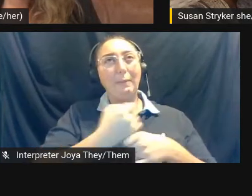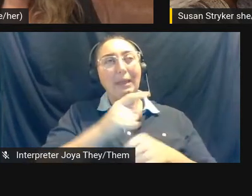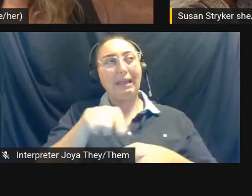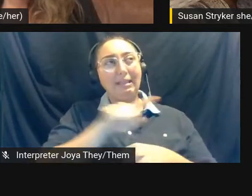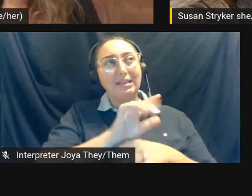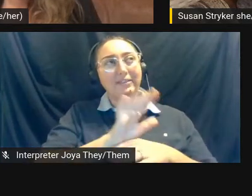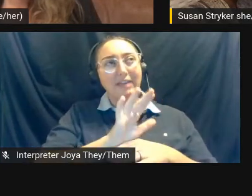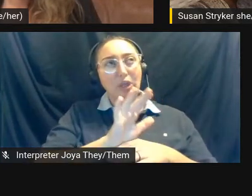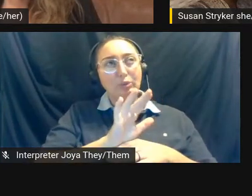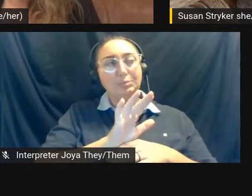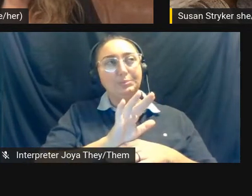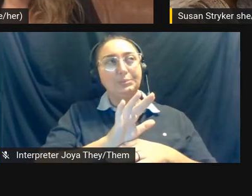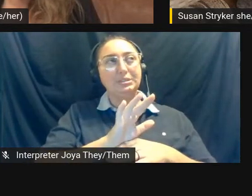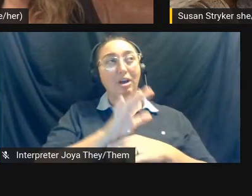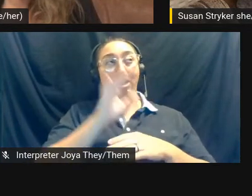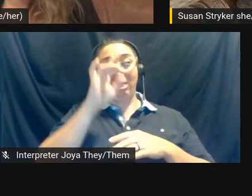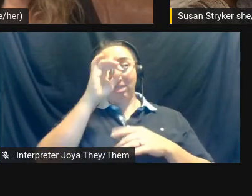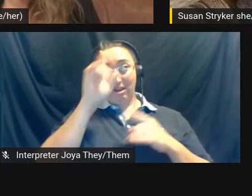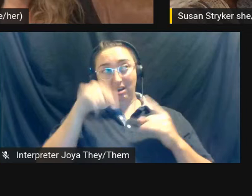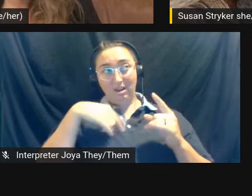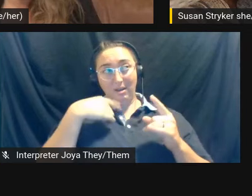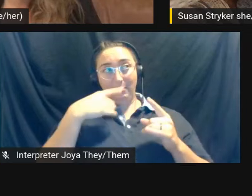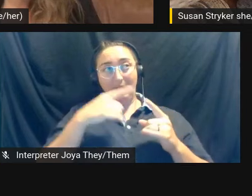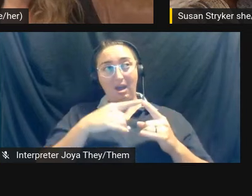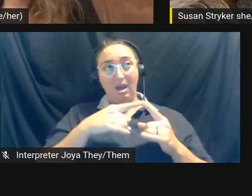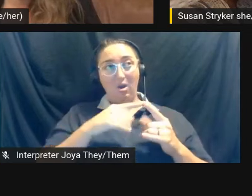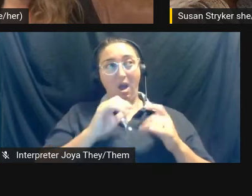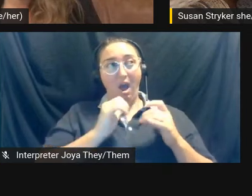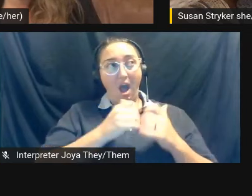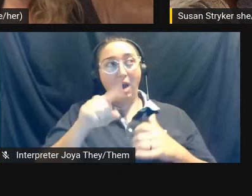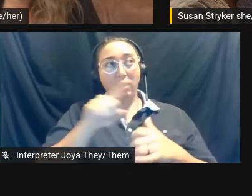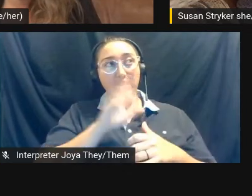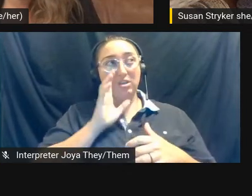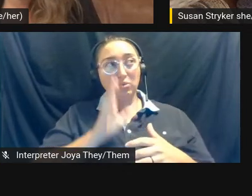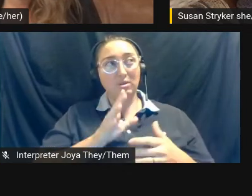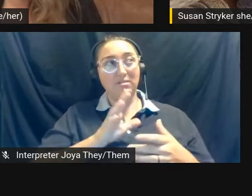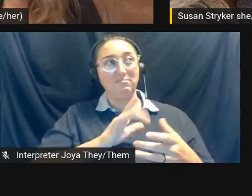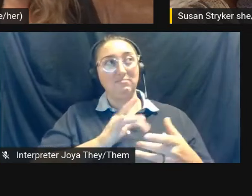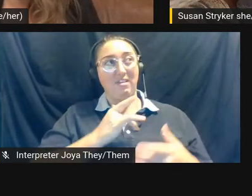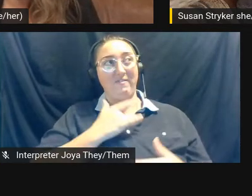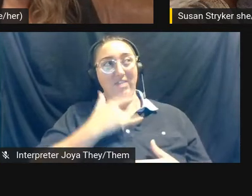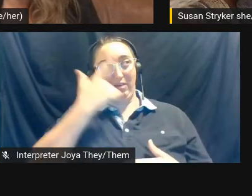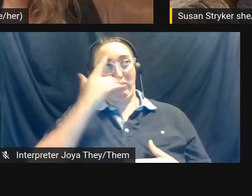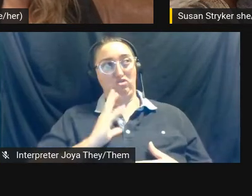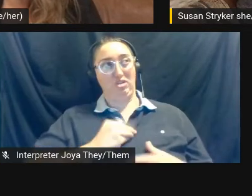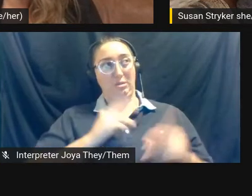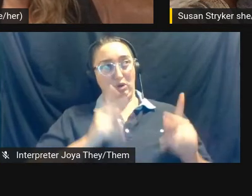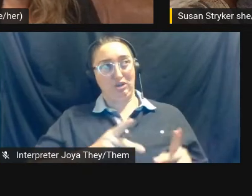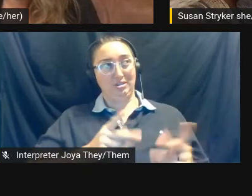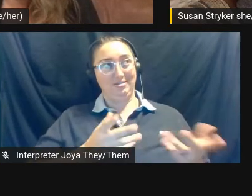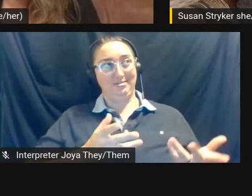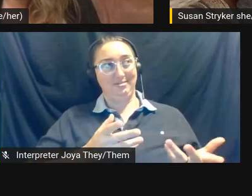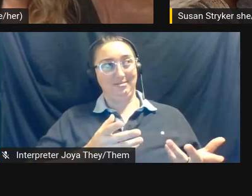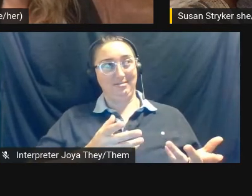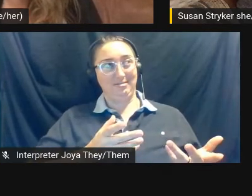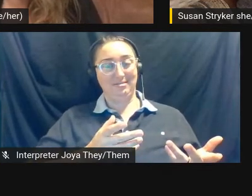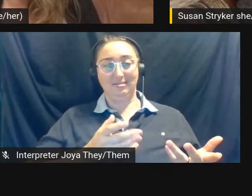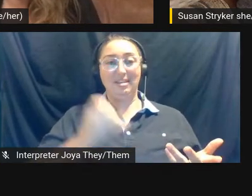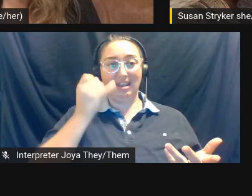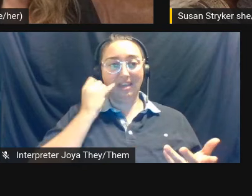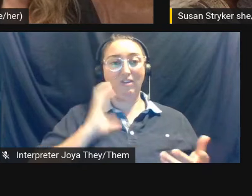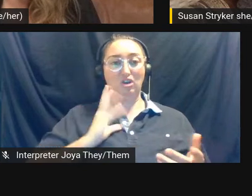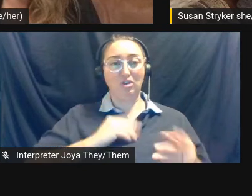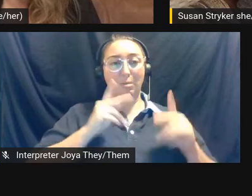thought about how these would land for a trans person, like whether a trans person would see these